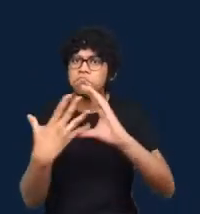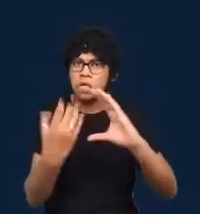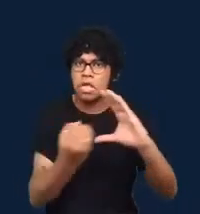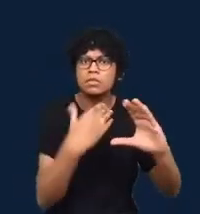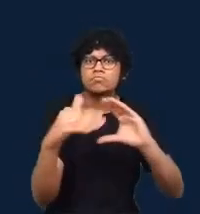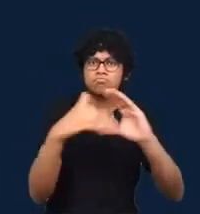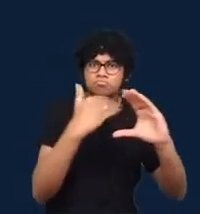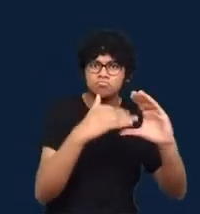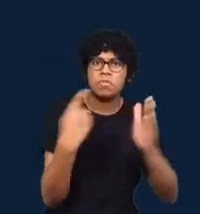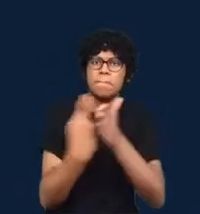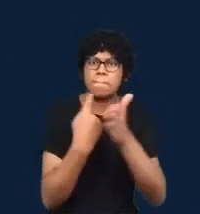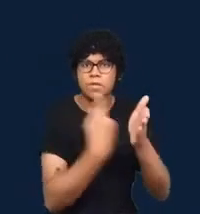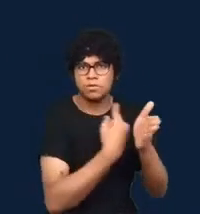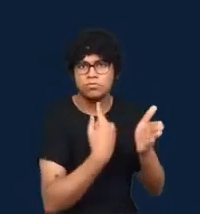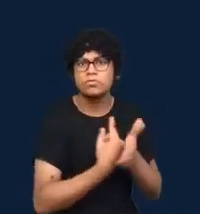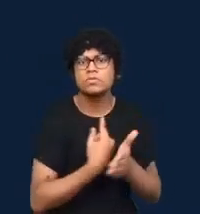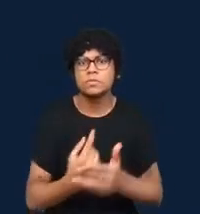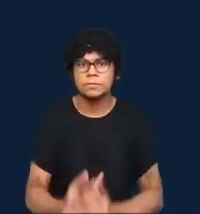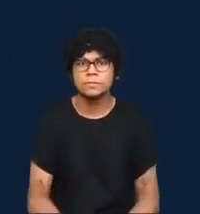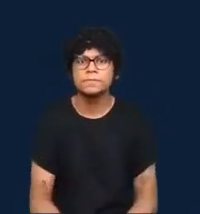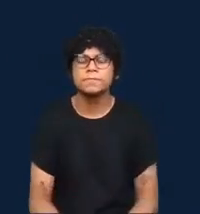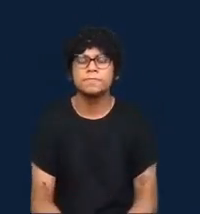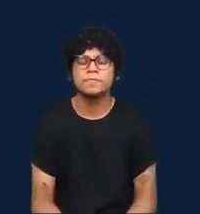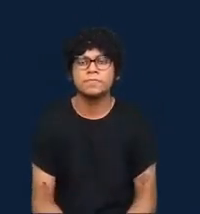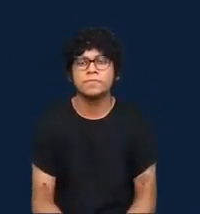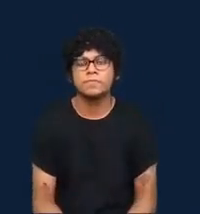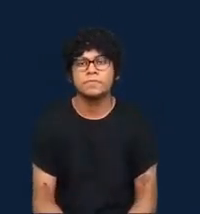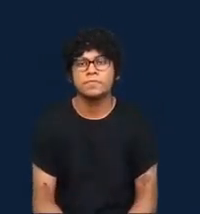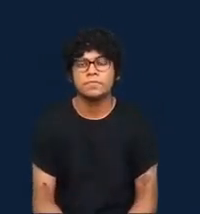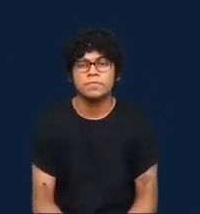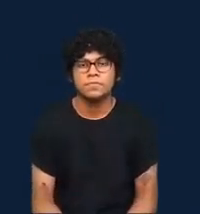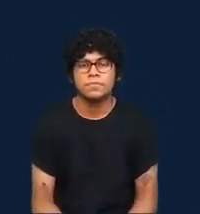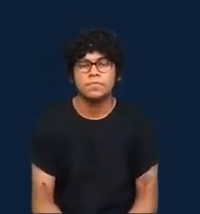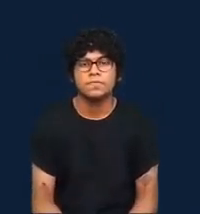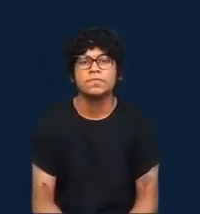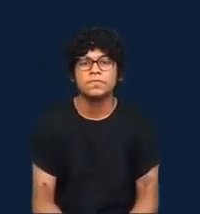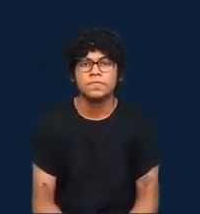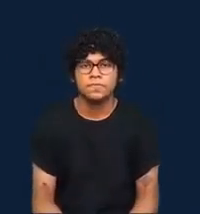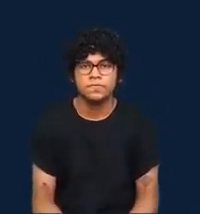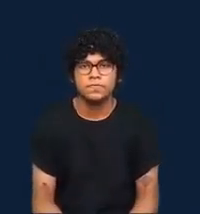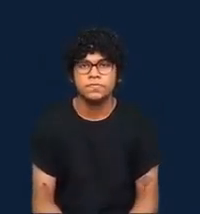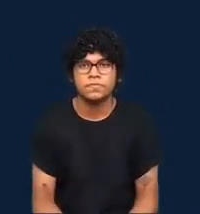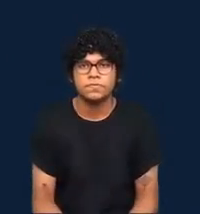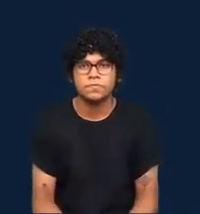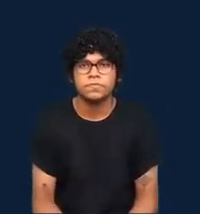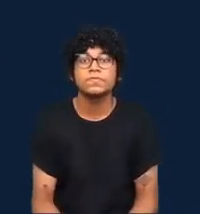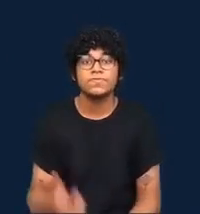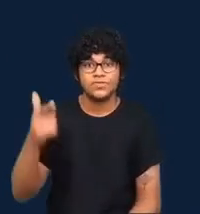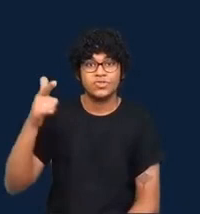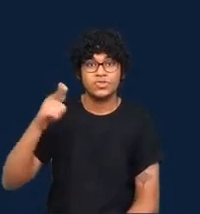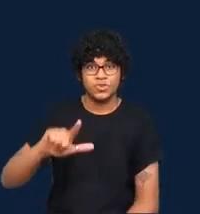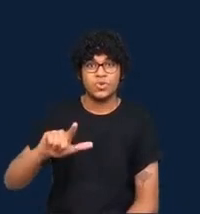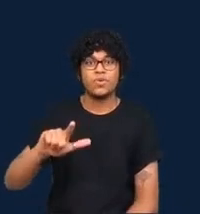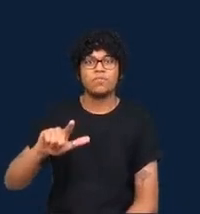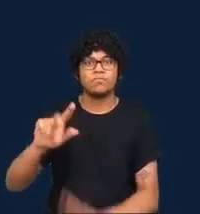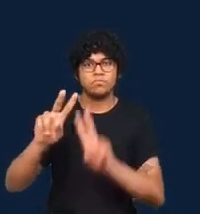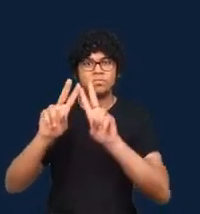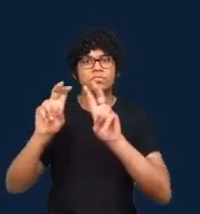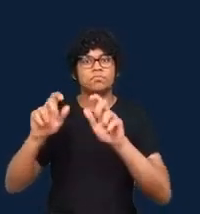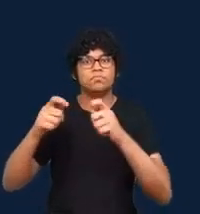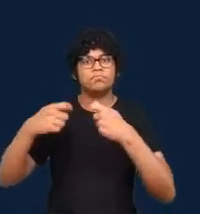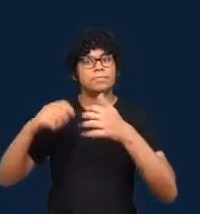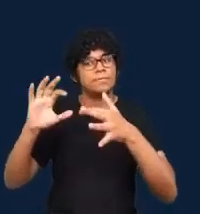Catherine And this is again where alliances might be pursued, not only with computer science. Catherine scientists, but